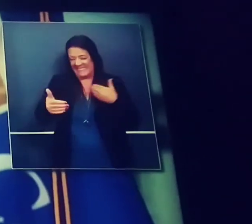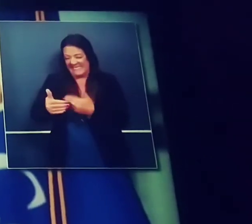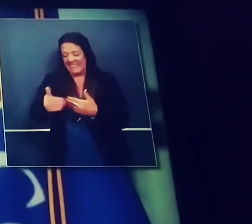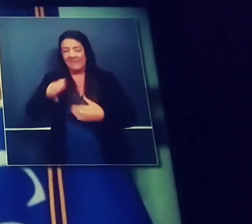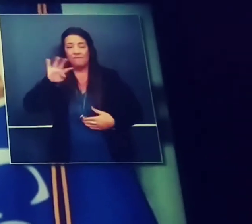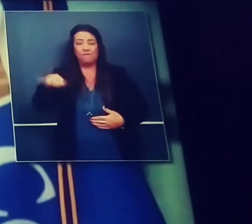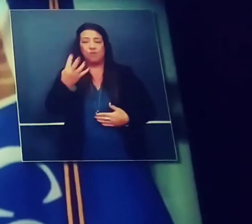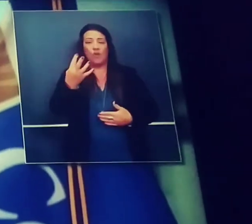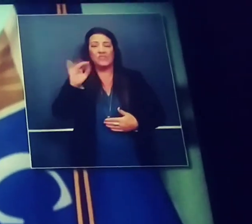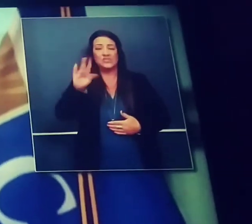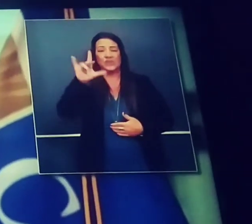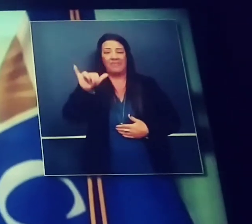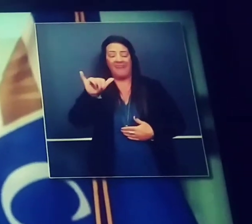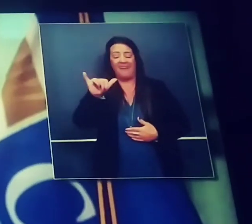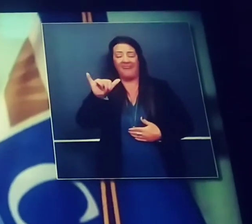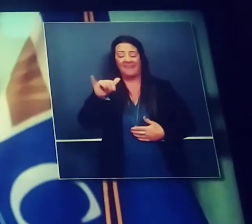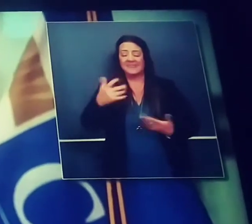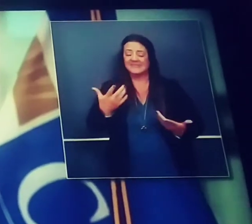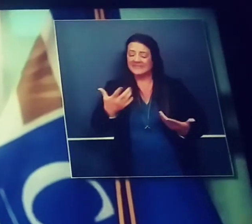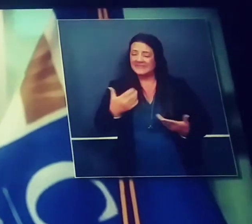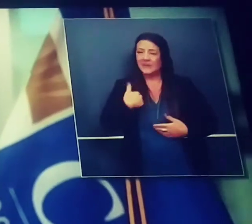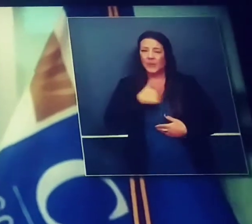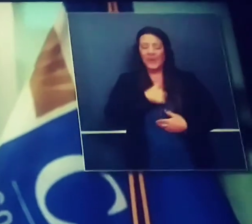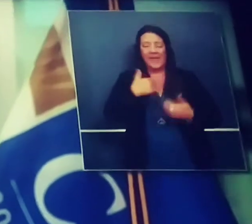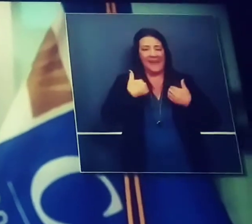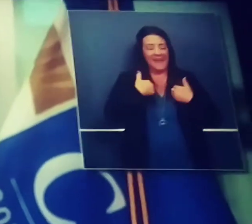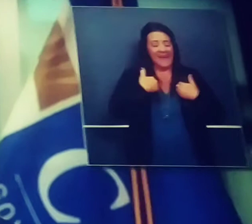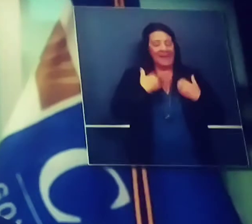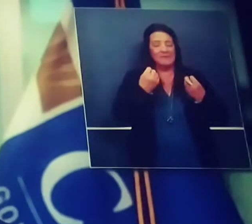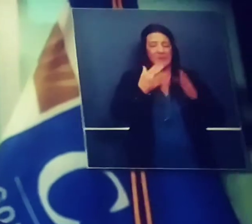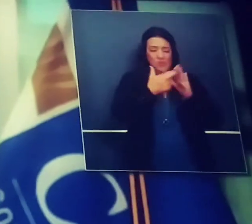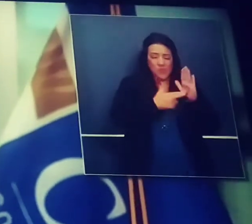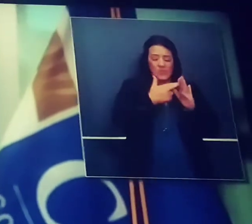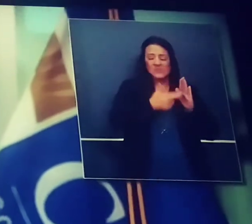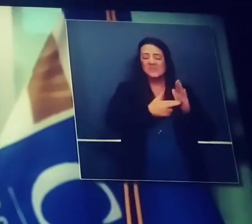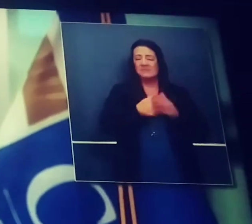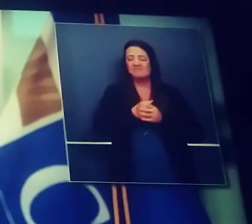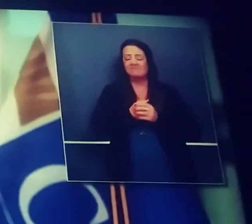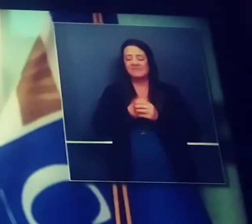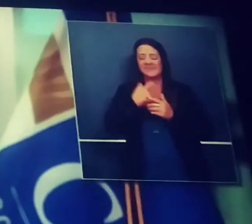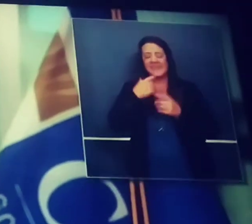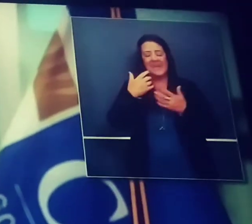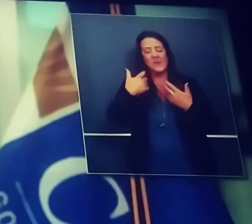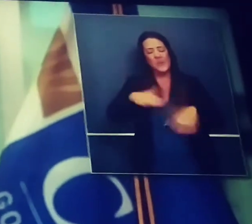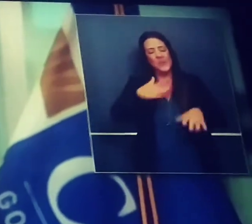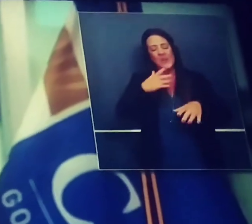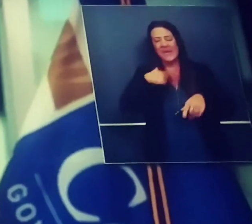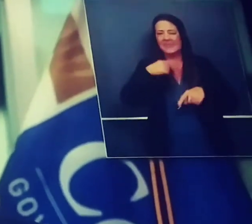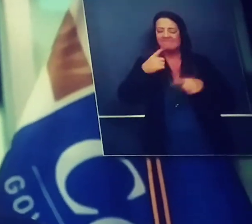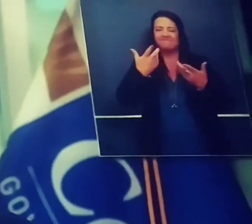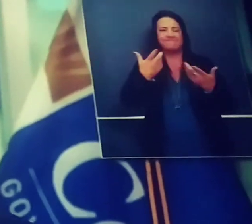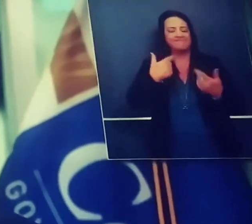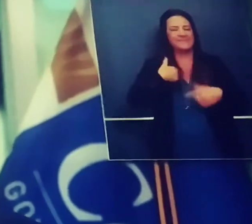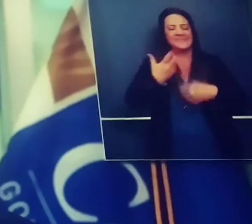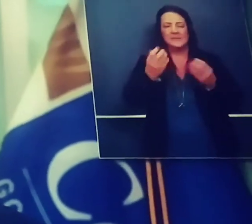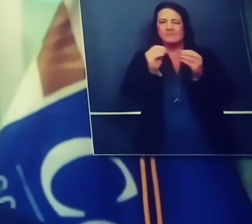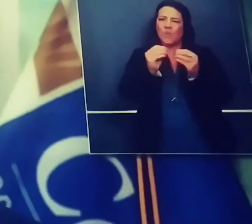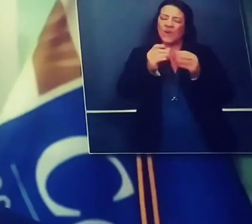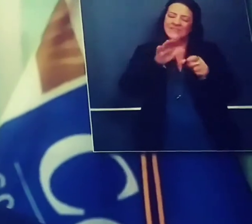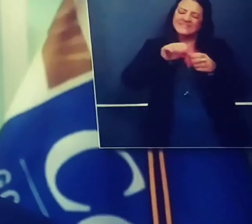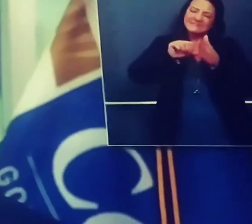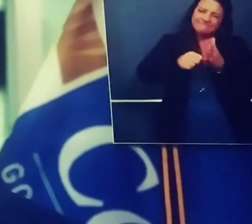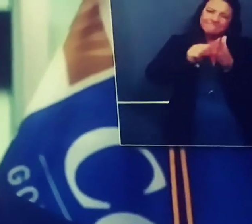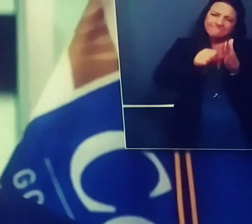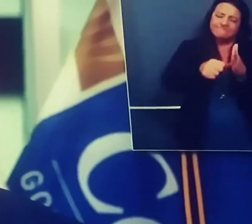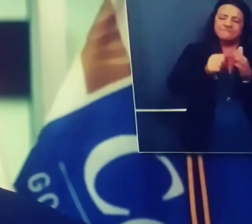of the road, expectations that we believe need to be met and cannot impress upon people more. However, the importance at this